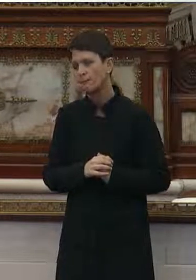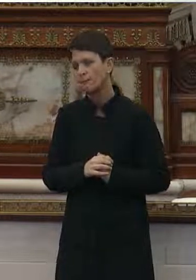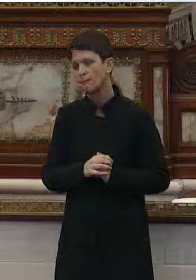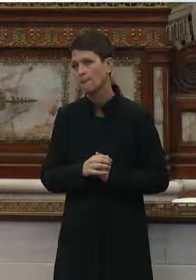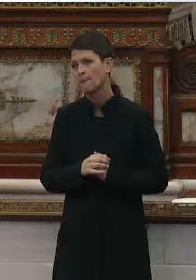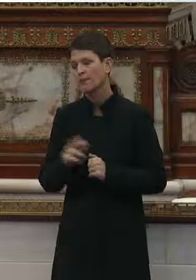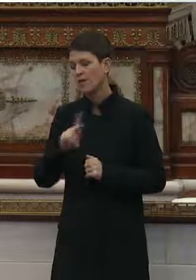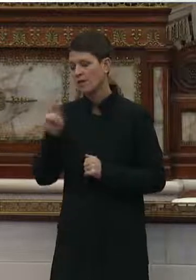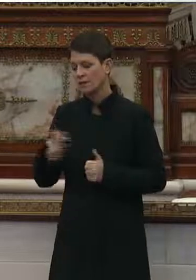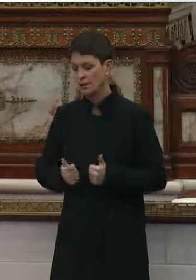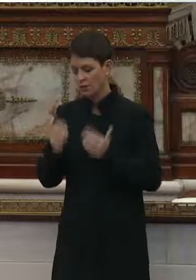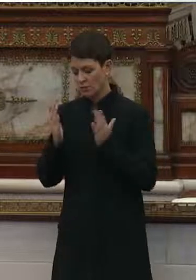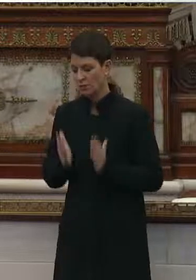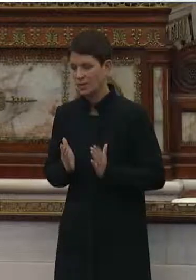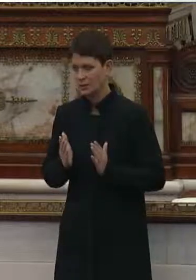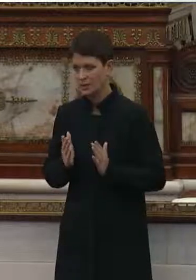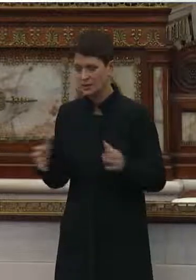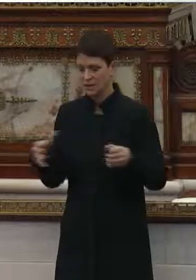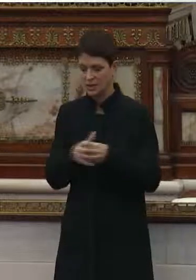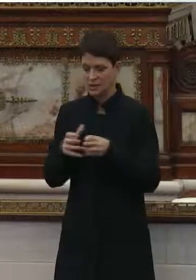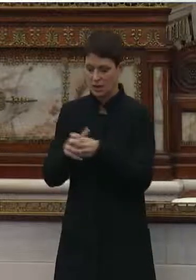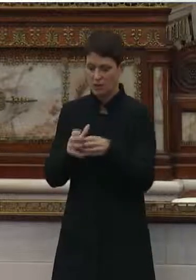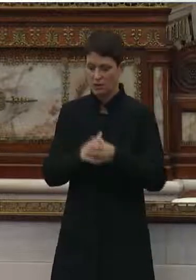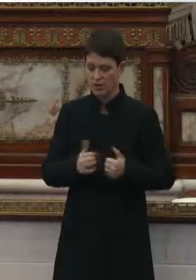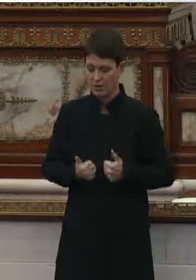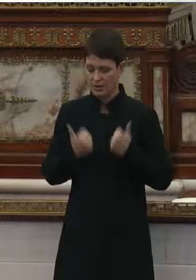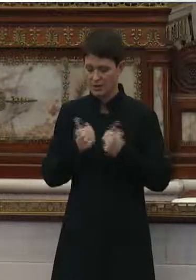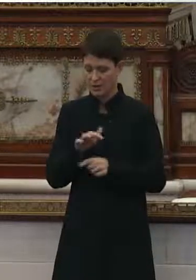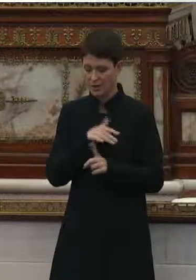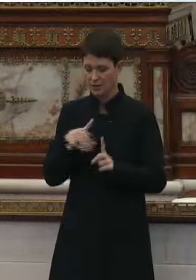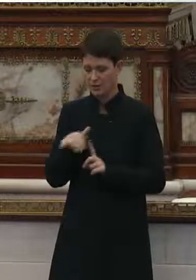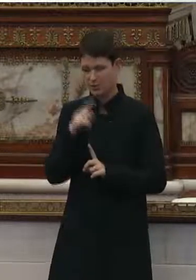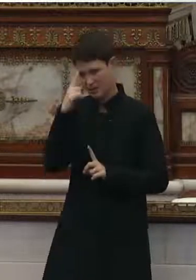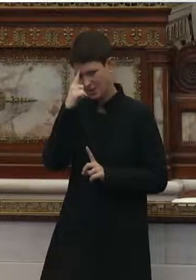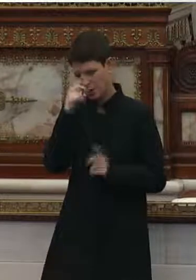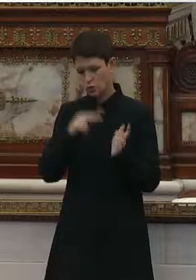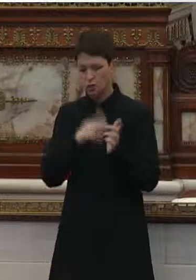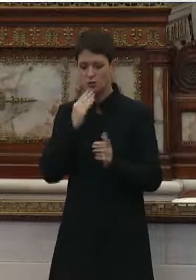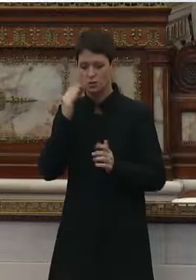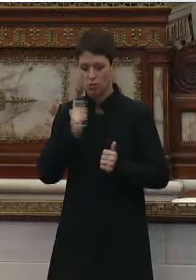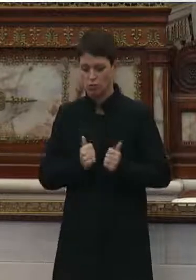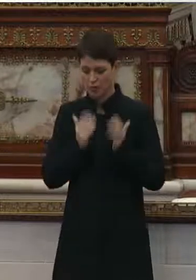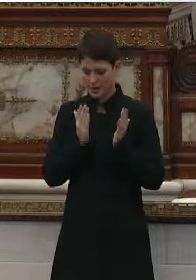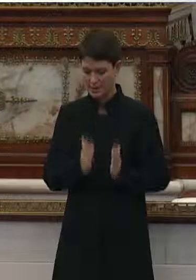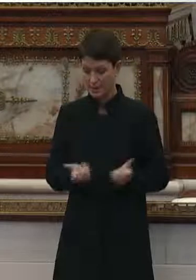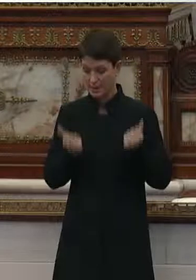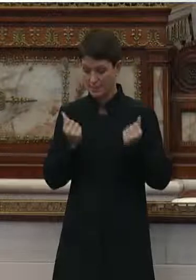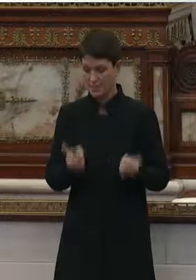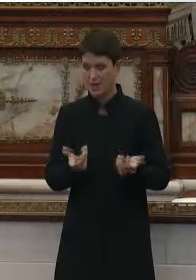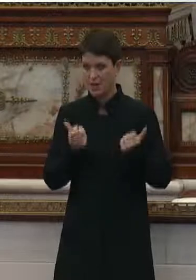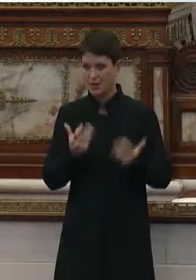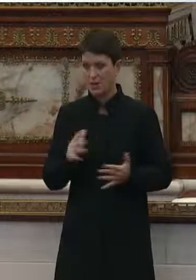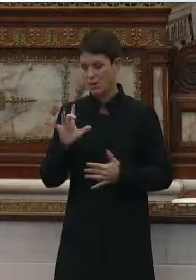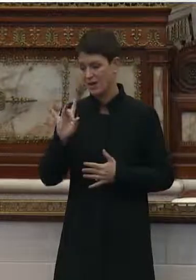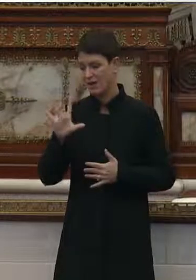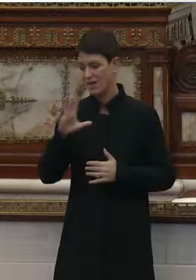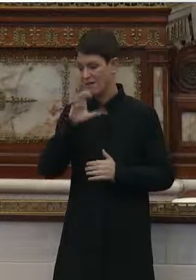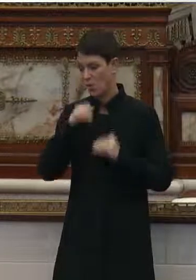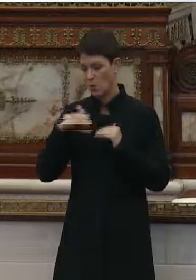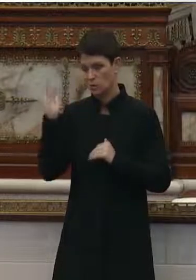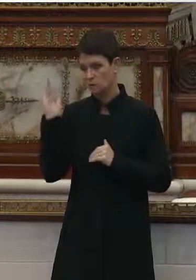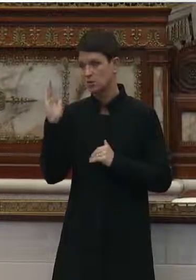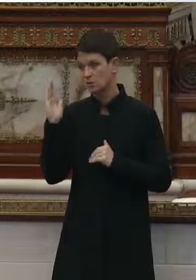Philadelphia residents in congregated settings, I certainly think about nursing home residents, many of whom are 85 and older.